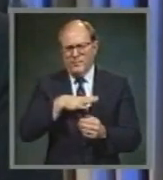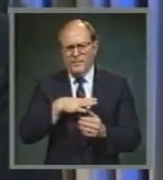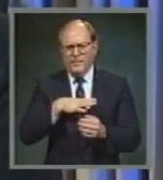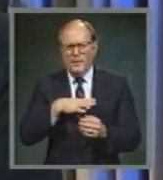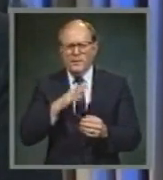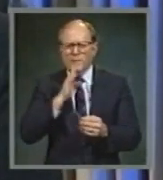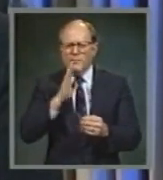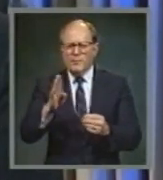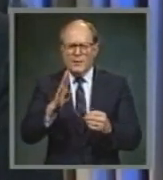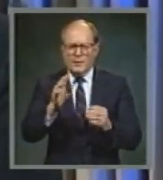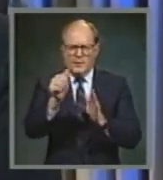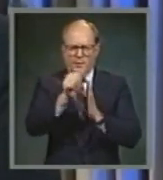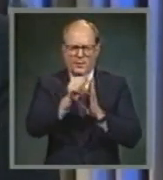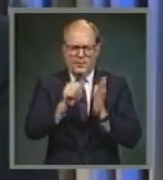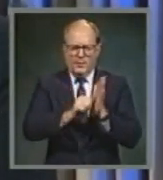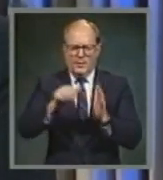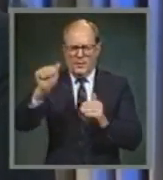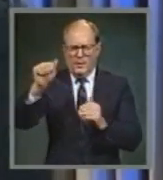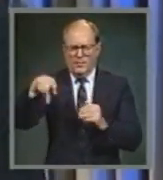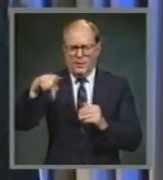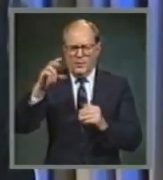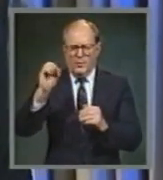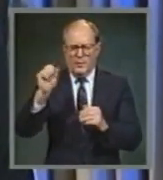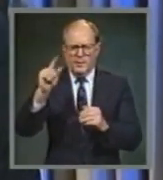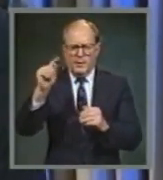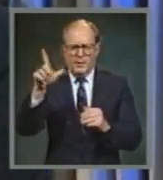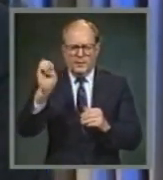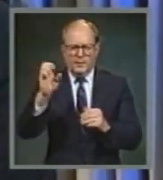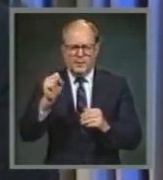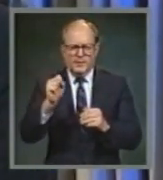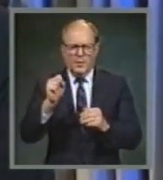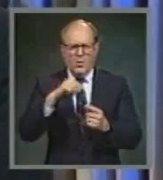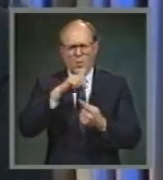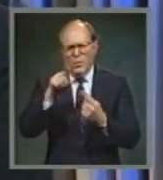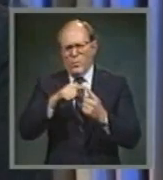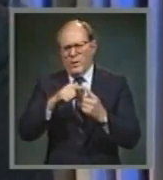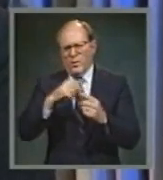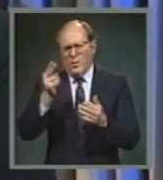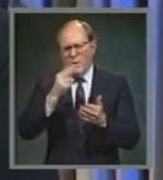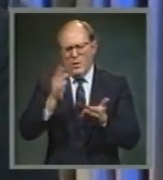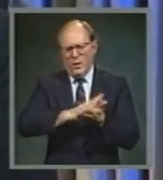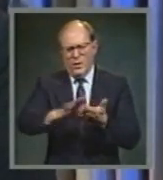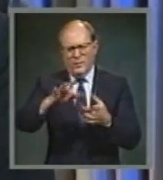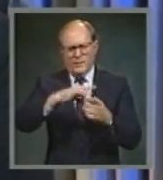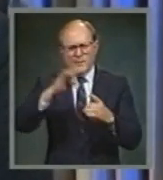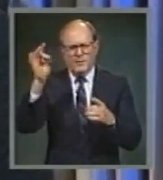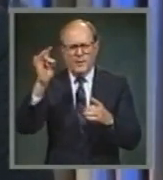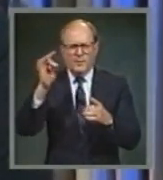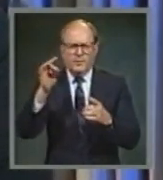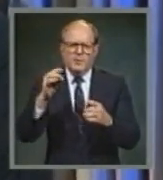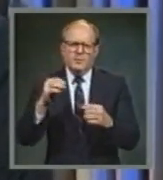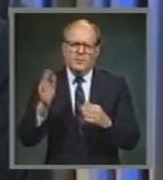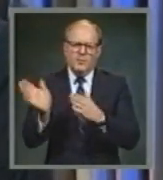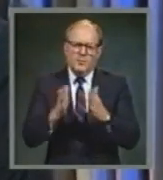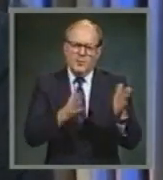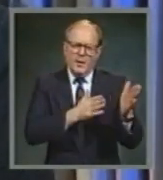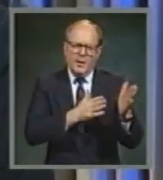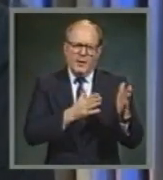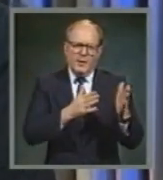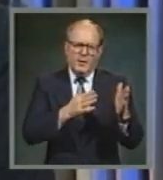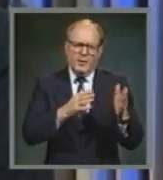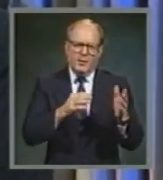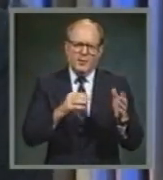to be His apostles. When the Holy Spirit was directing the organization of the first congregations, He specifically